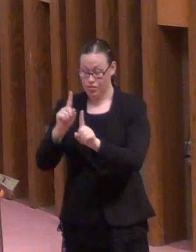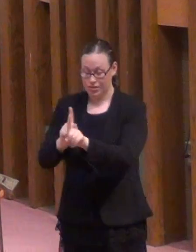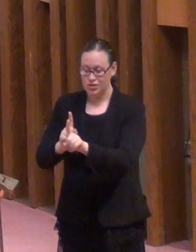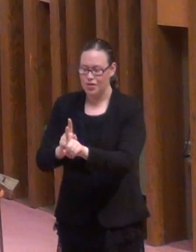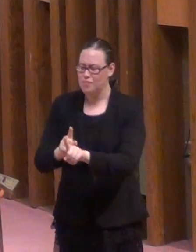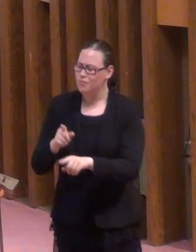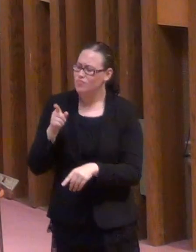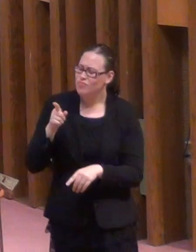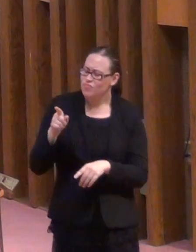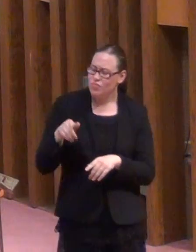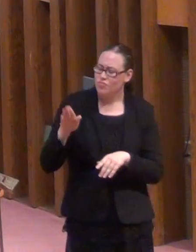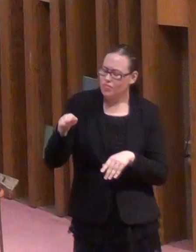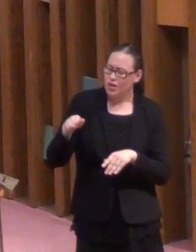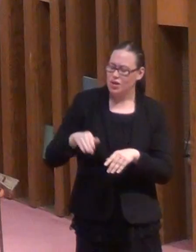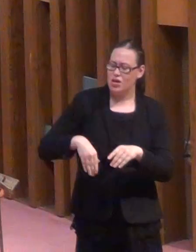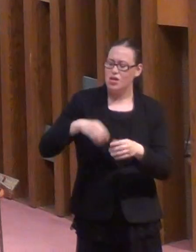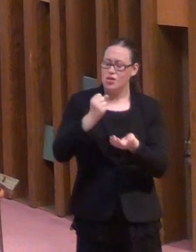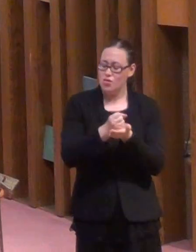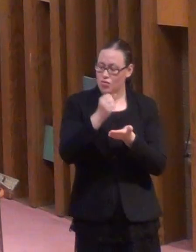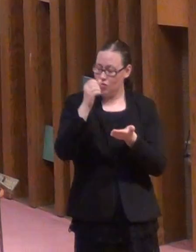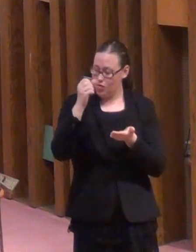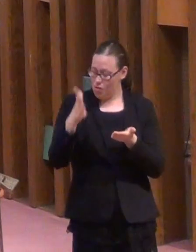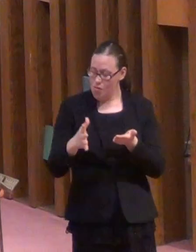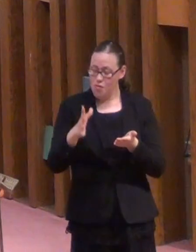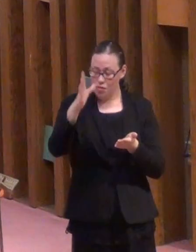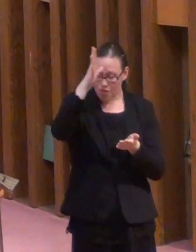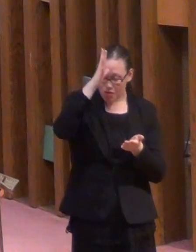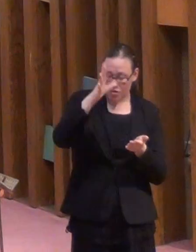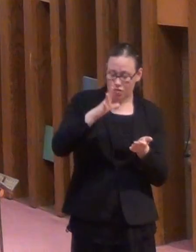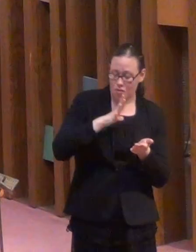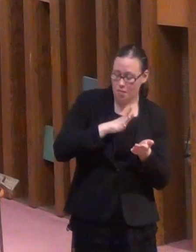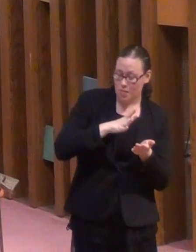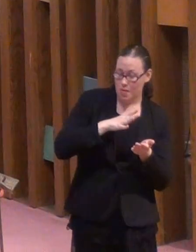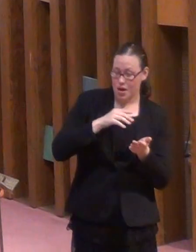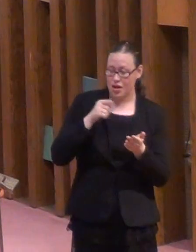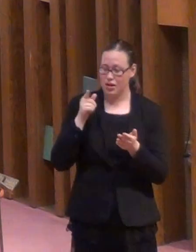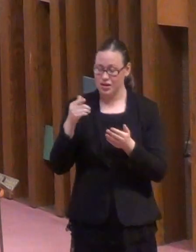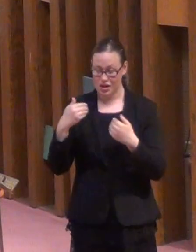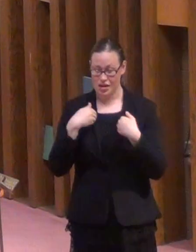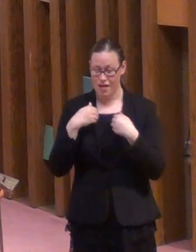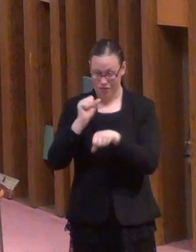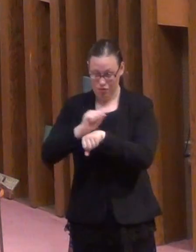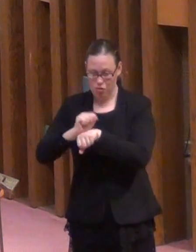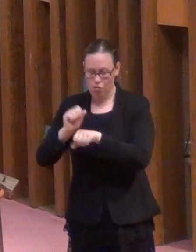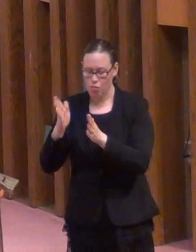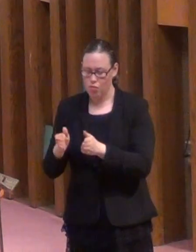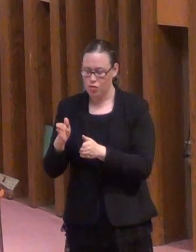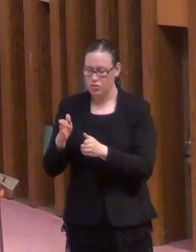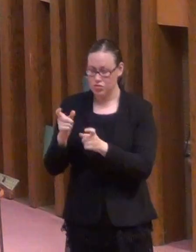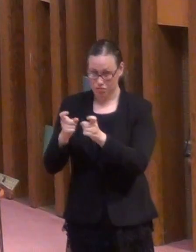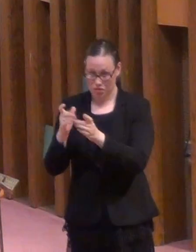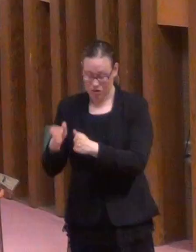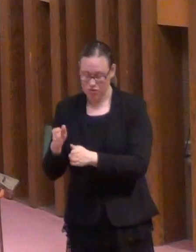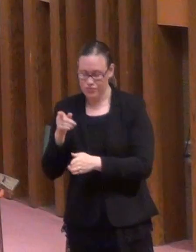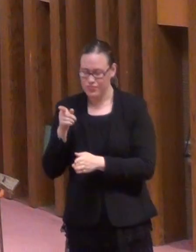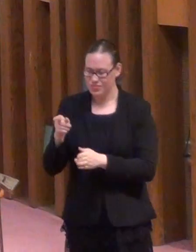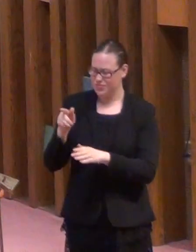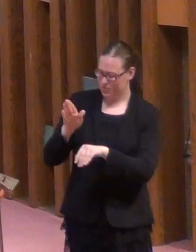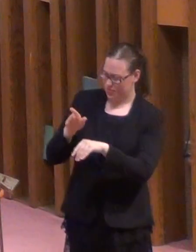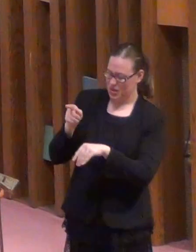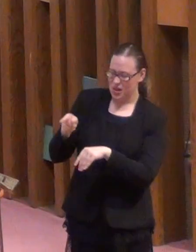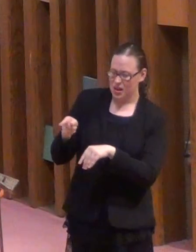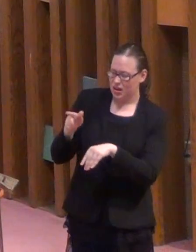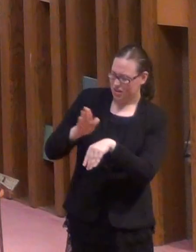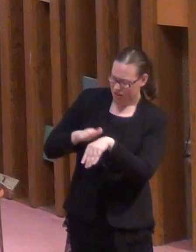accused of wasting his possessions. So he called him in and said, what is this I